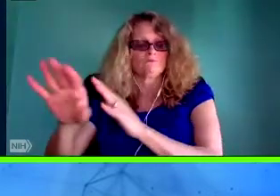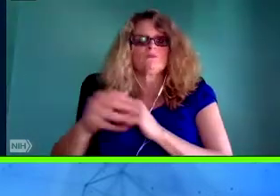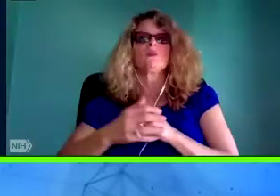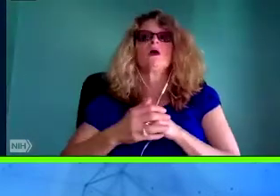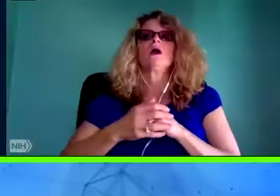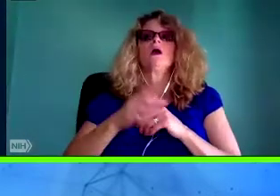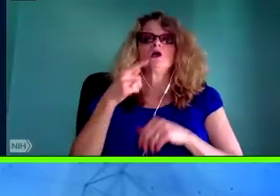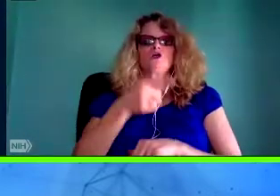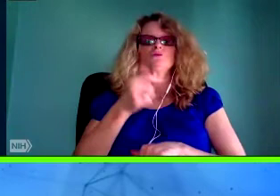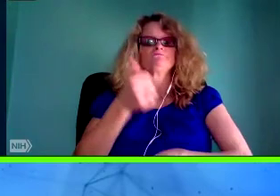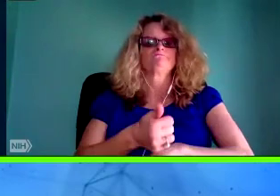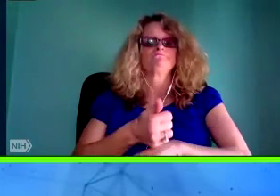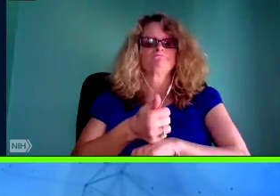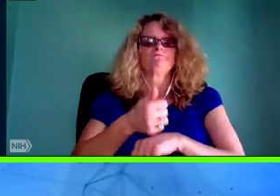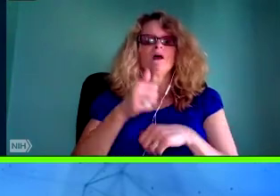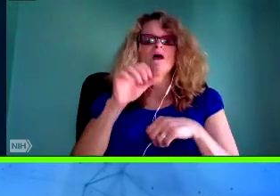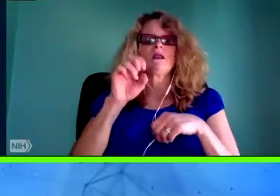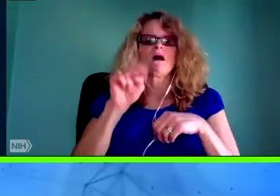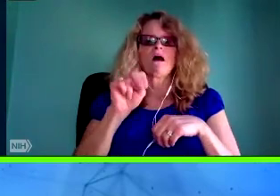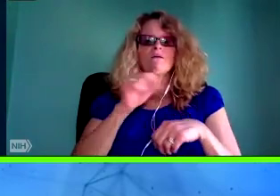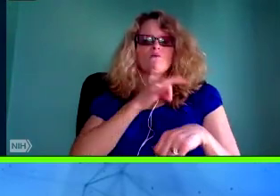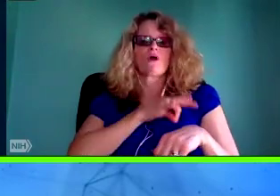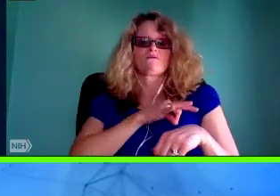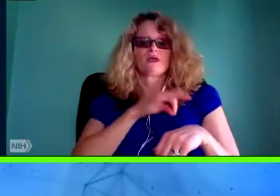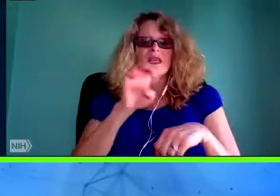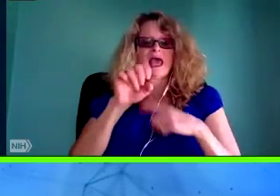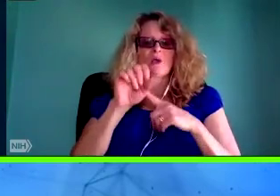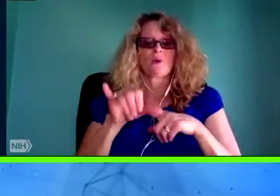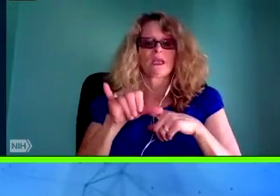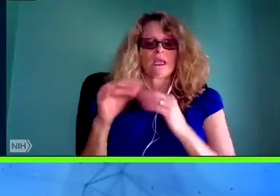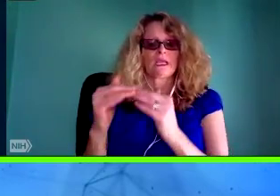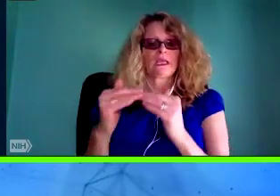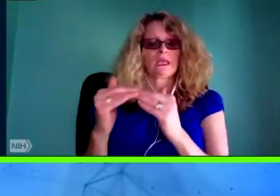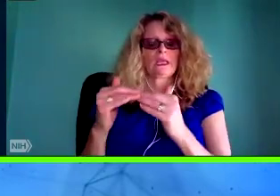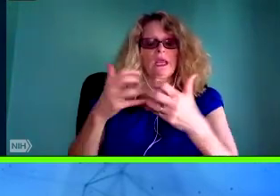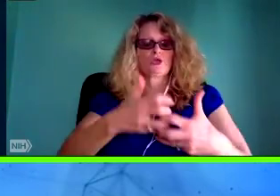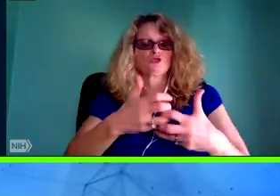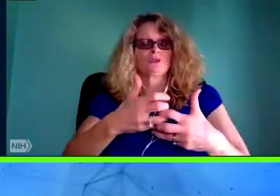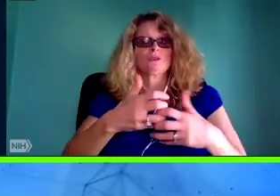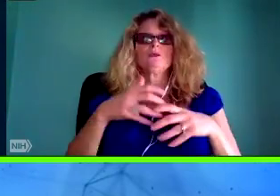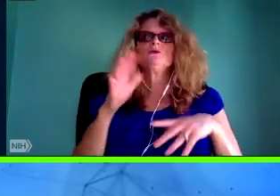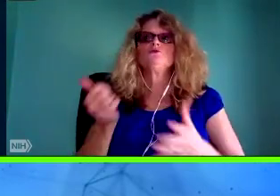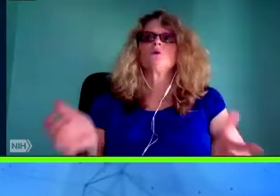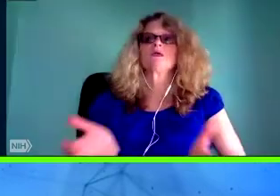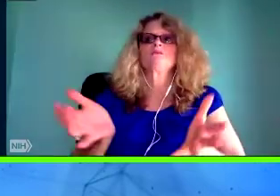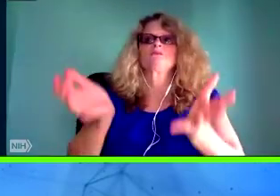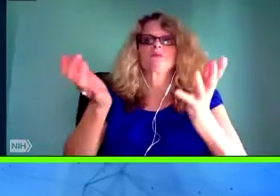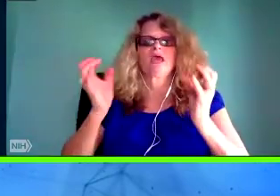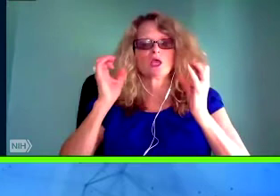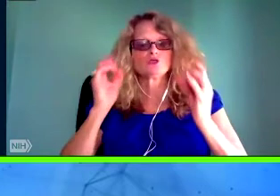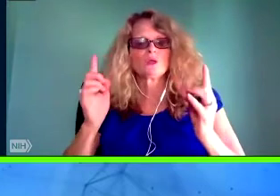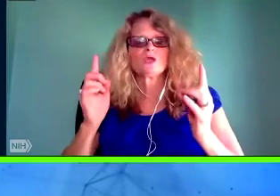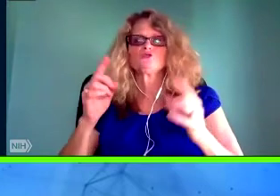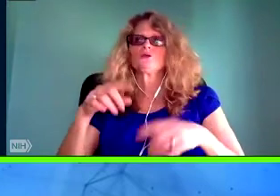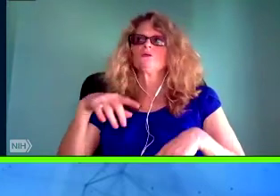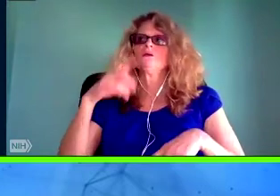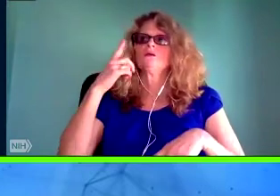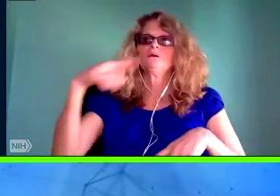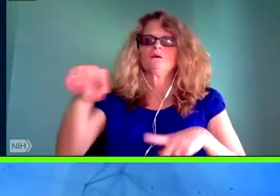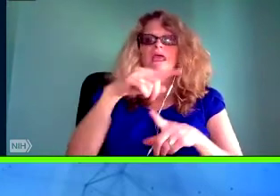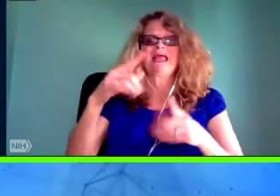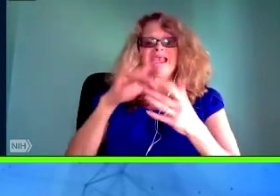where she is a commissioner on the Oxford Commission on AI and Good Governance. Her lecture, Taking